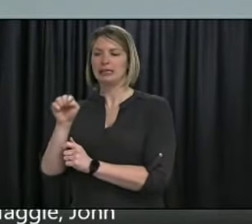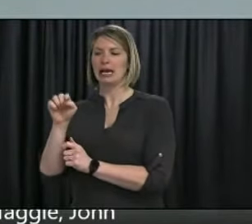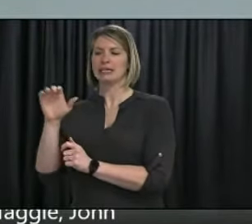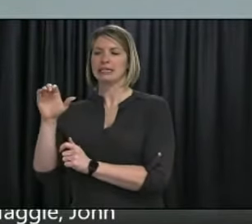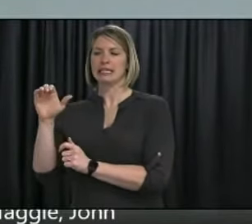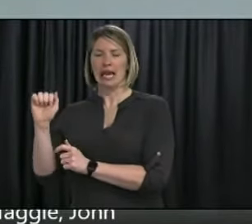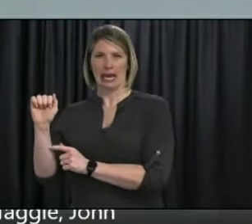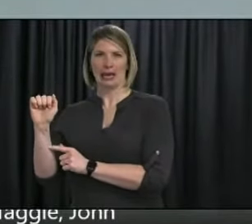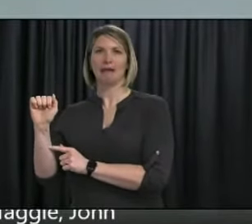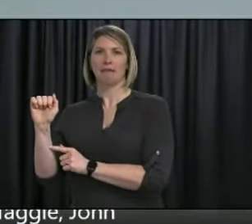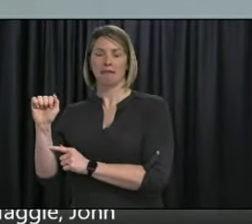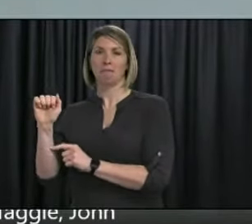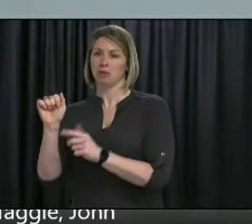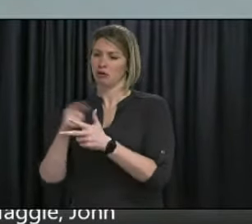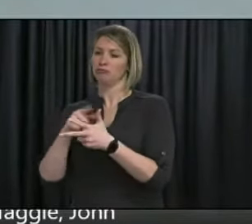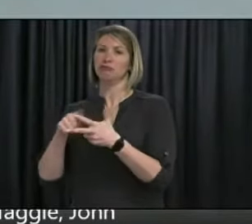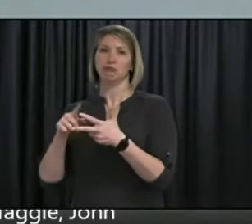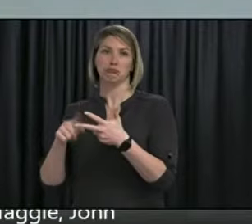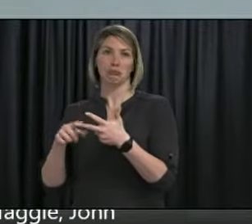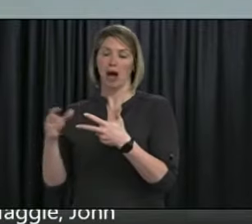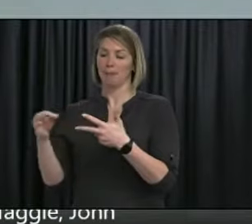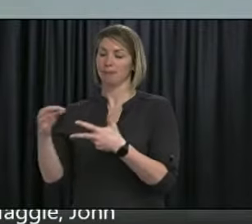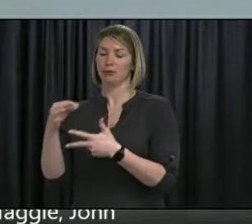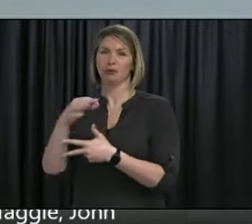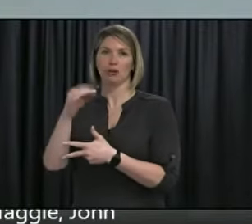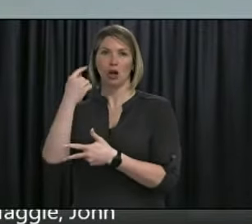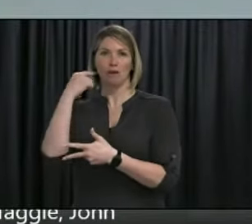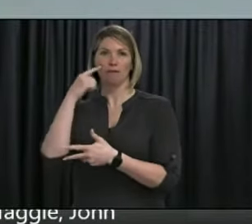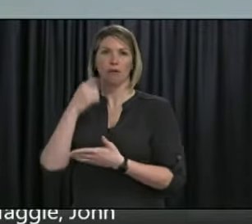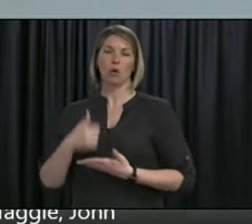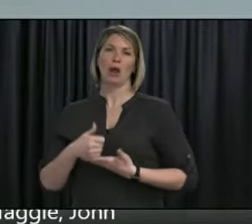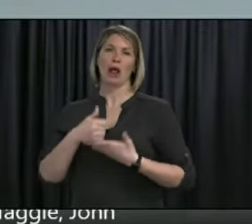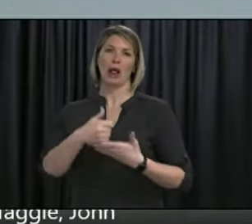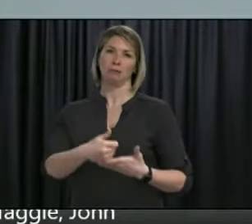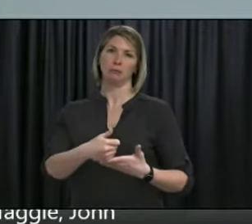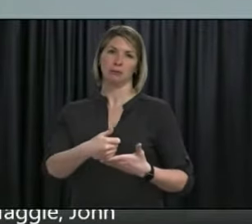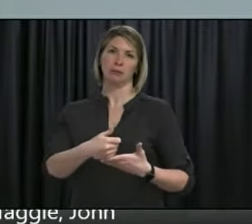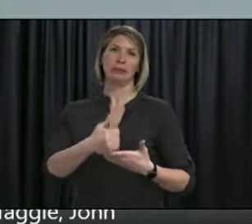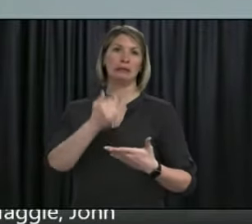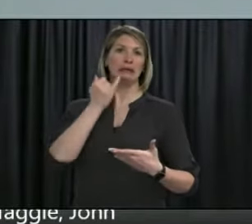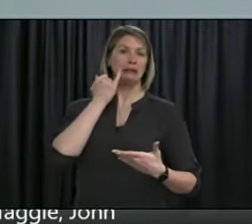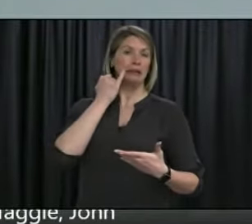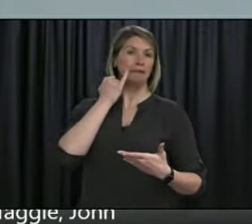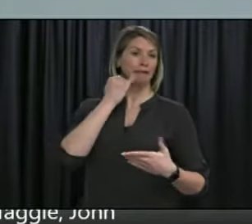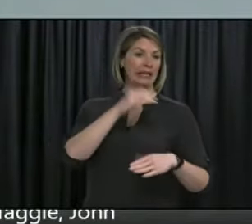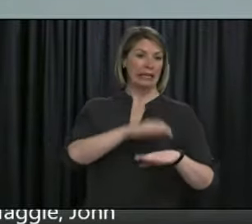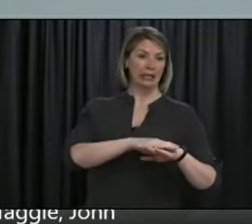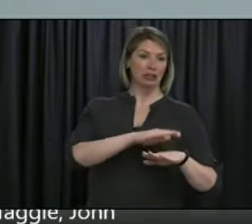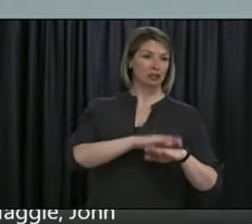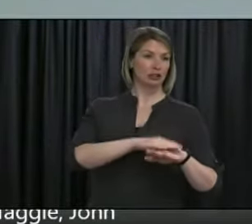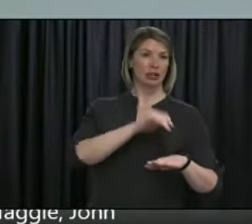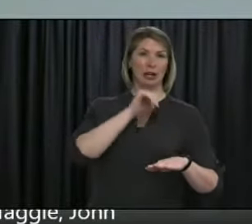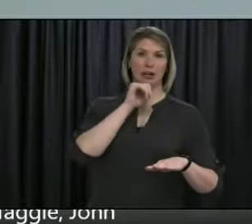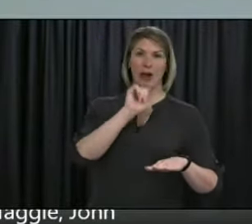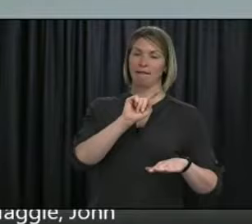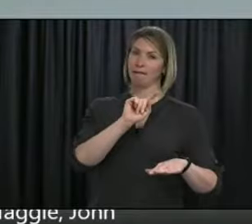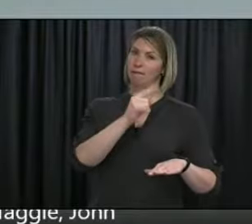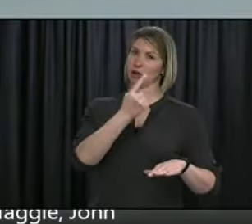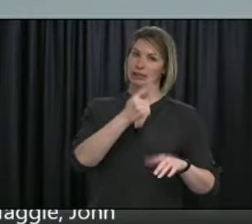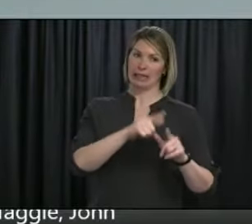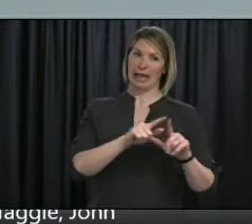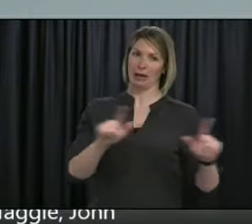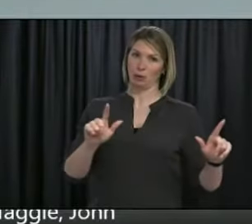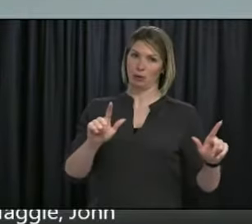provides ready access for those whose first language is not English, particularly our indigenous